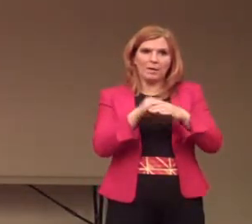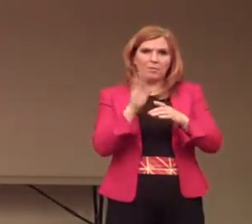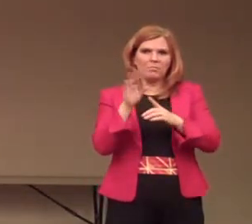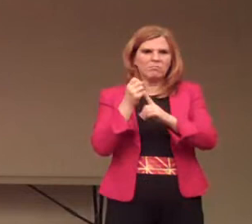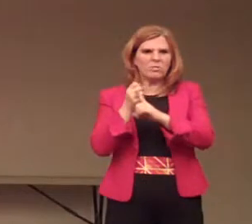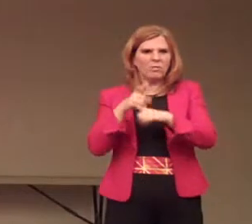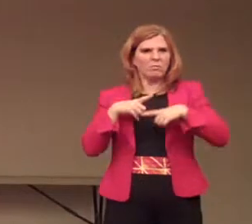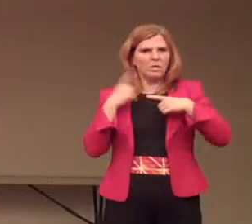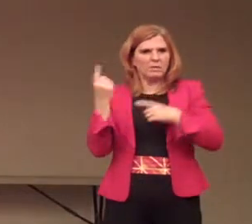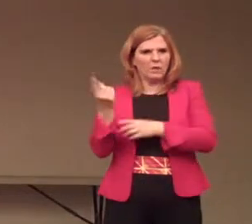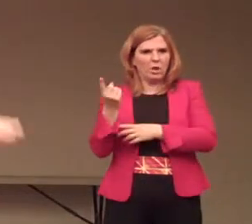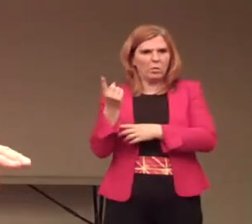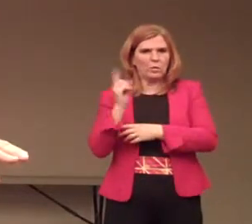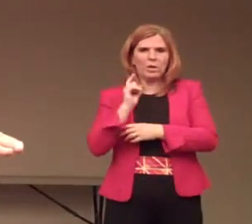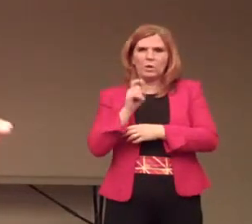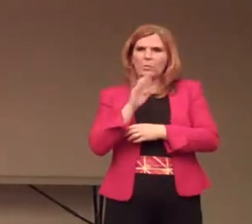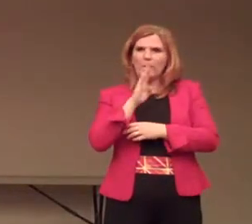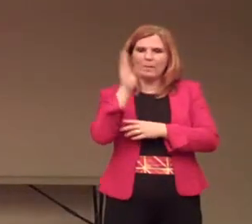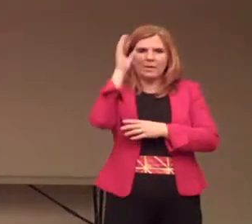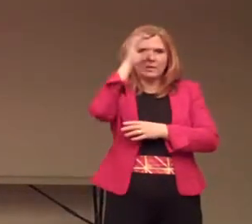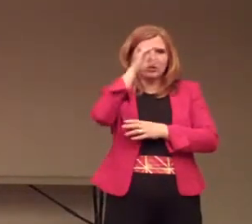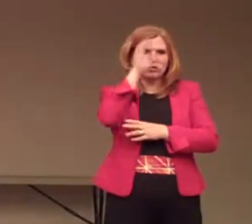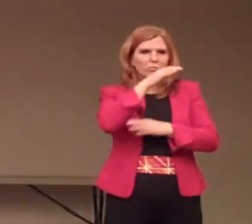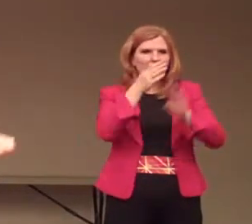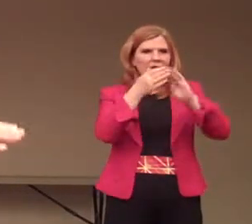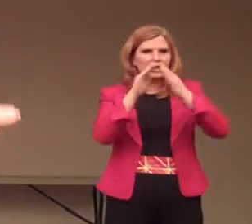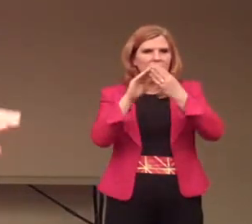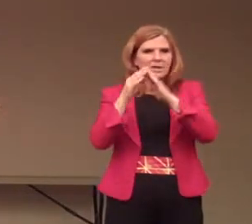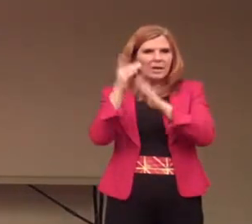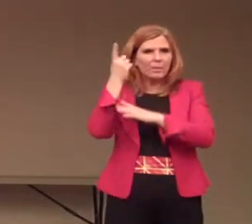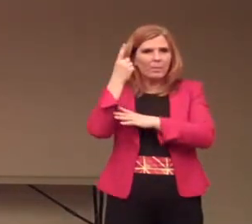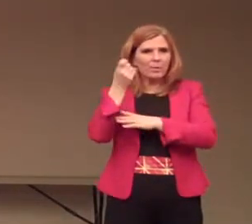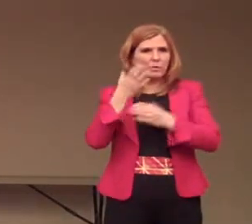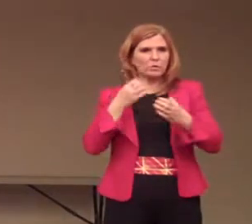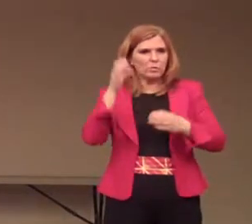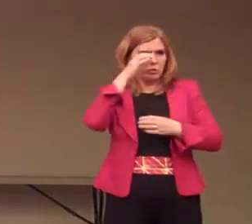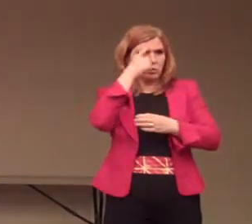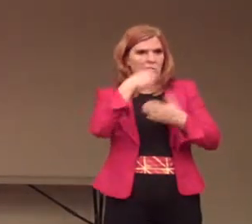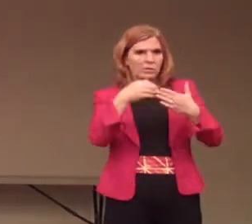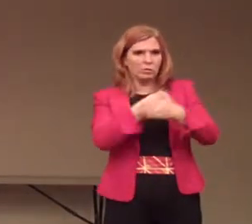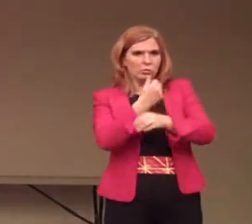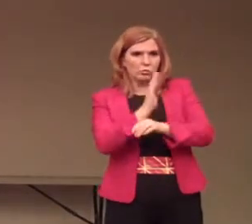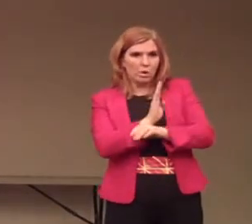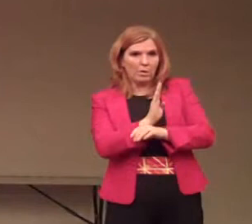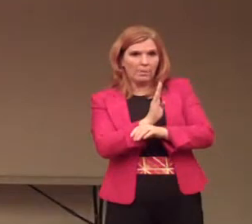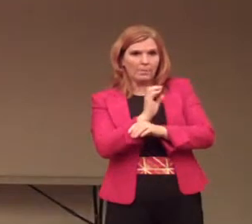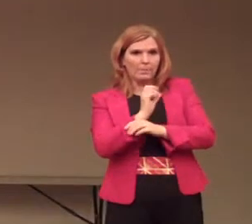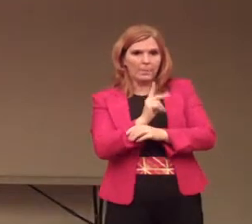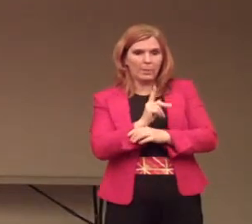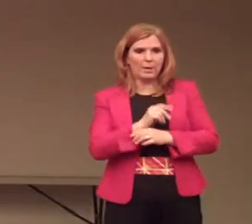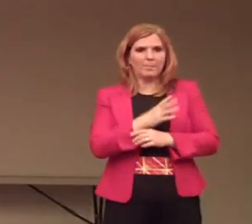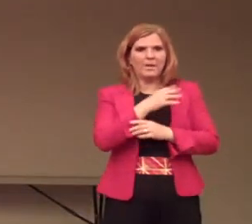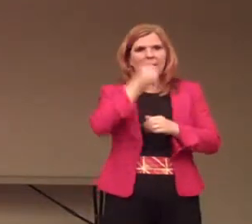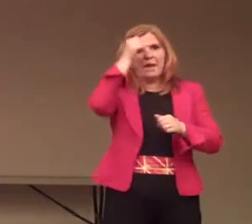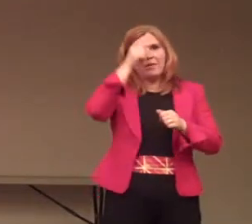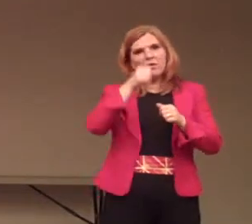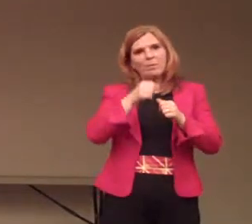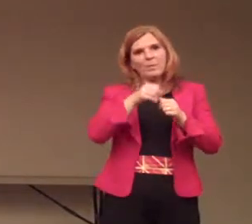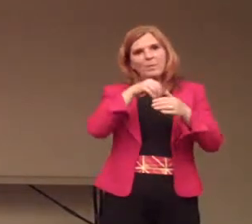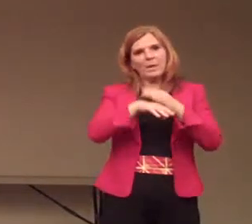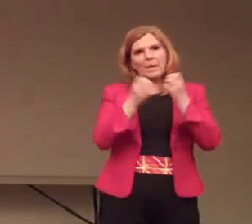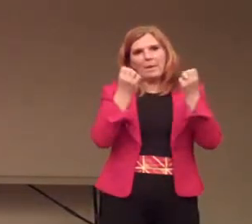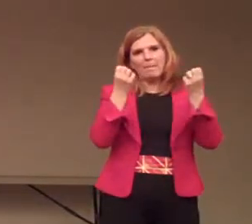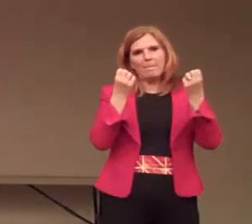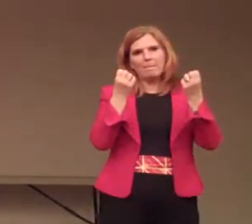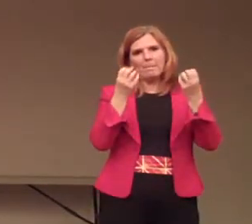own. You might be in a strange town because you went to look for a new job. Okay. And remember, in